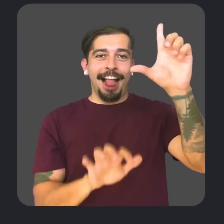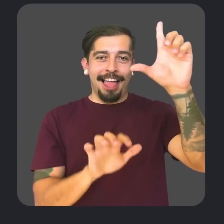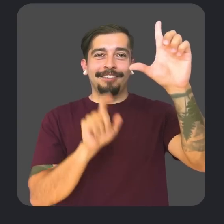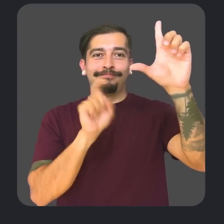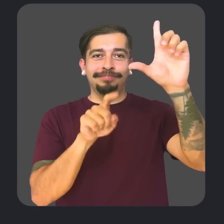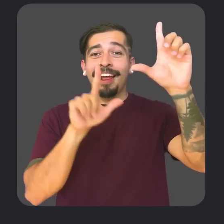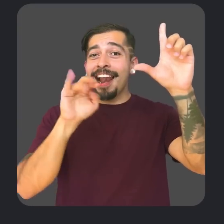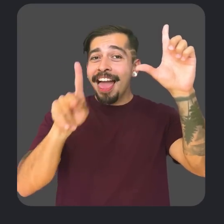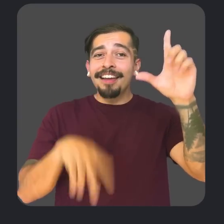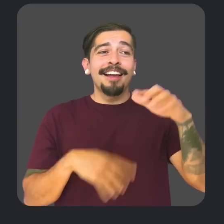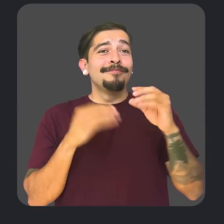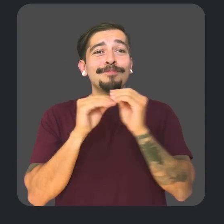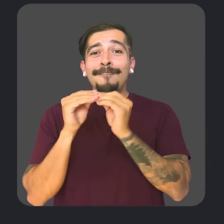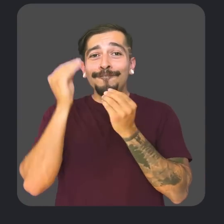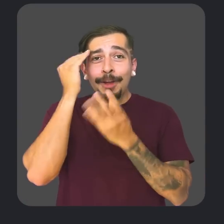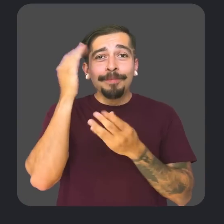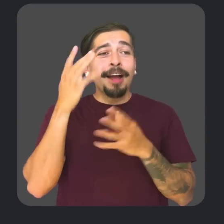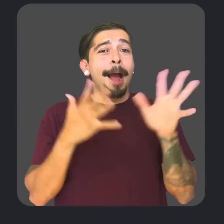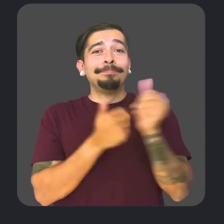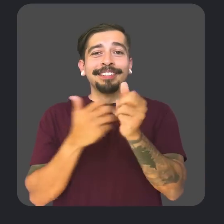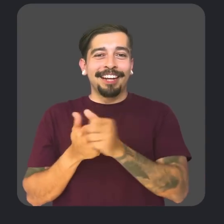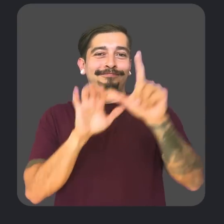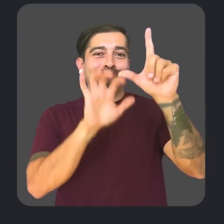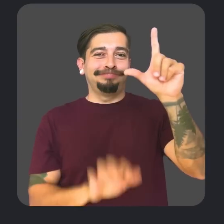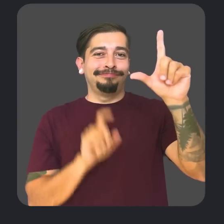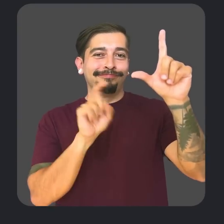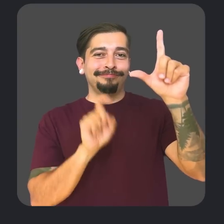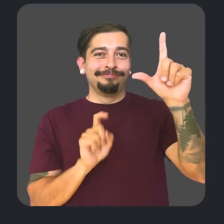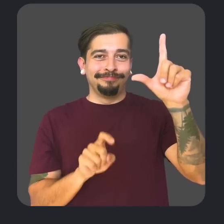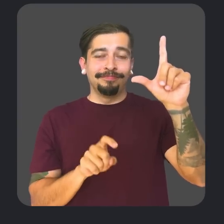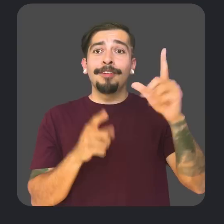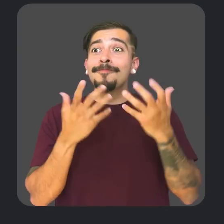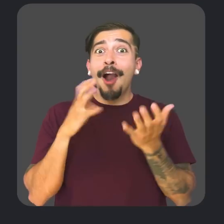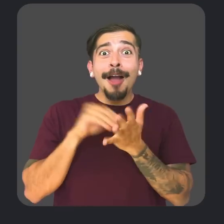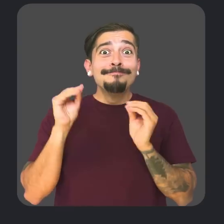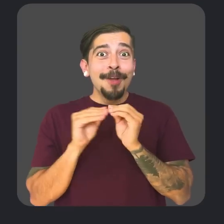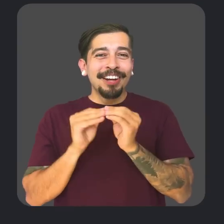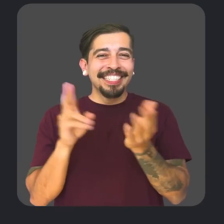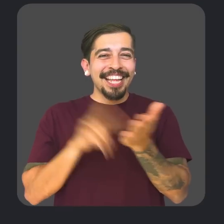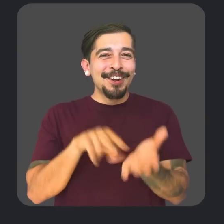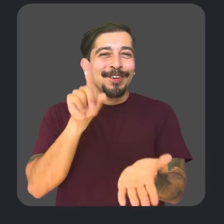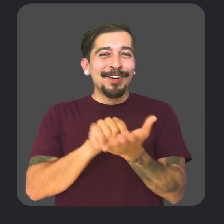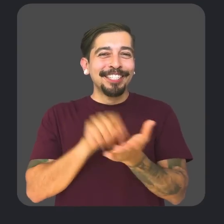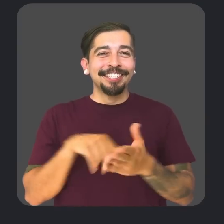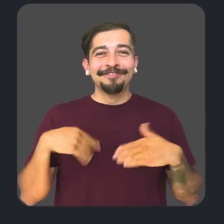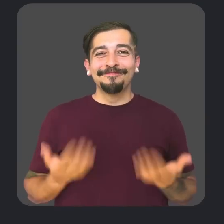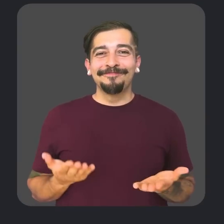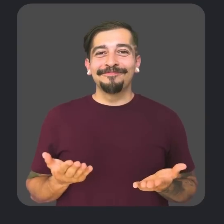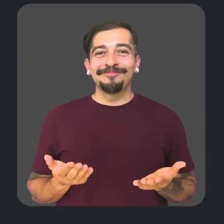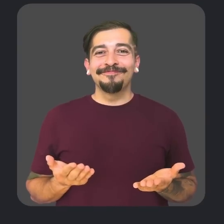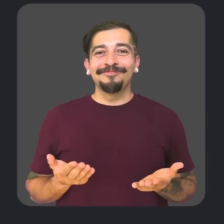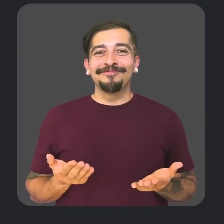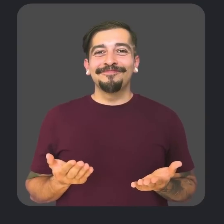description, where we've added links and additional information about many of these updates. If you want to learn more, sign up for our newsletter